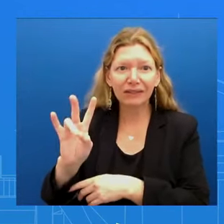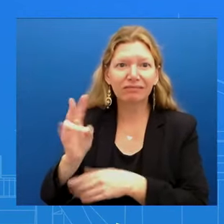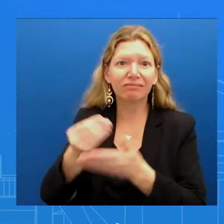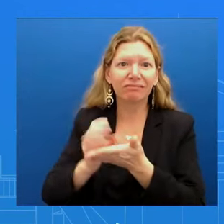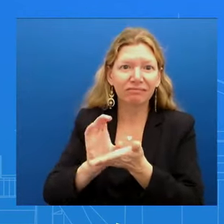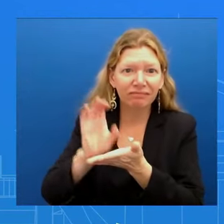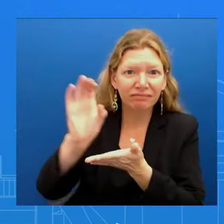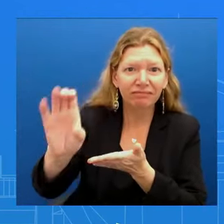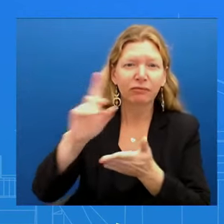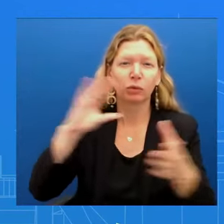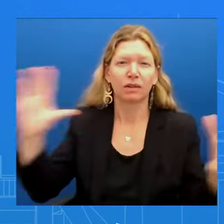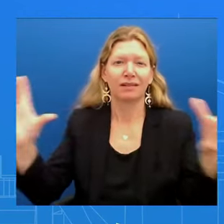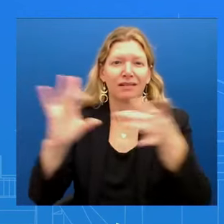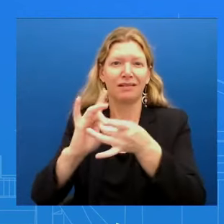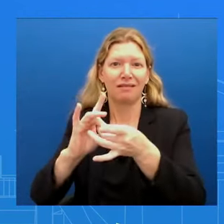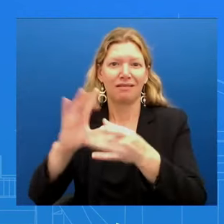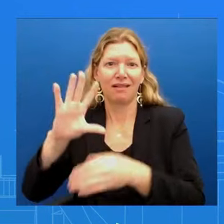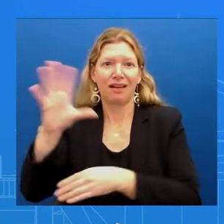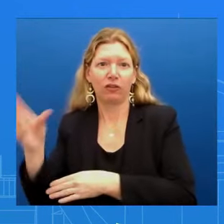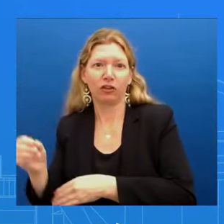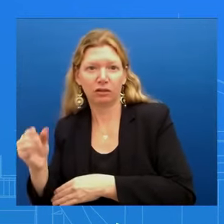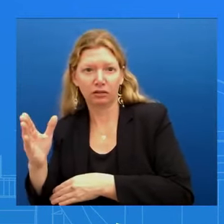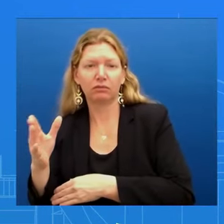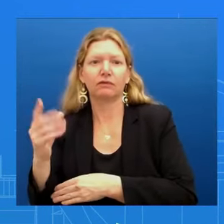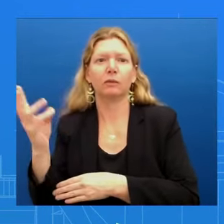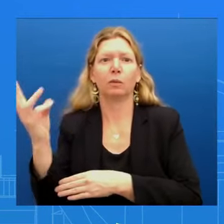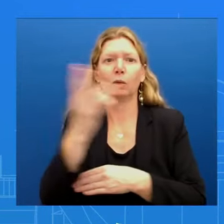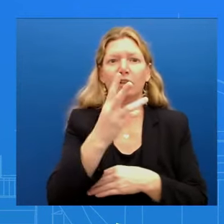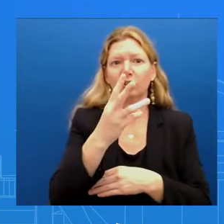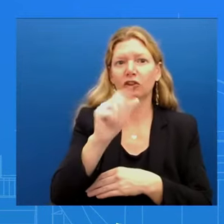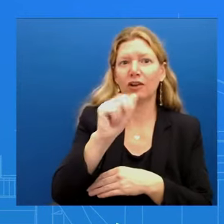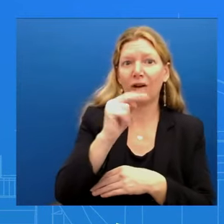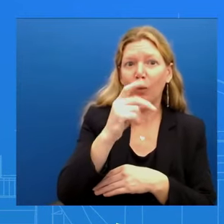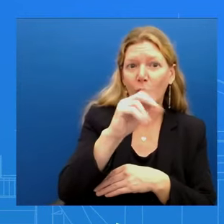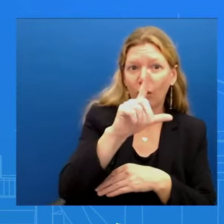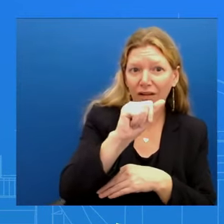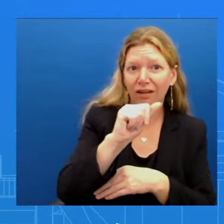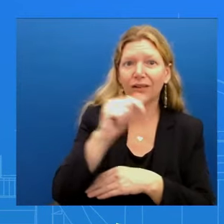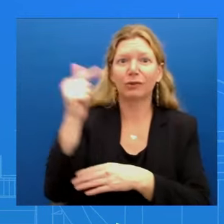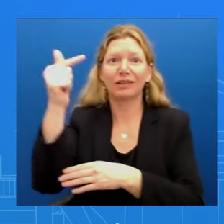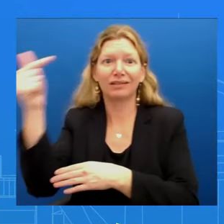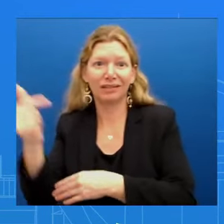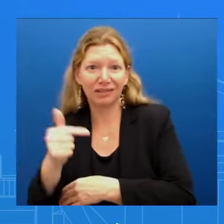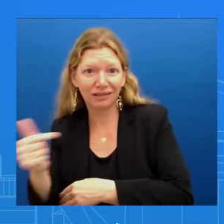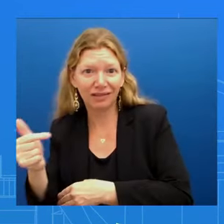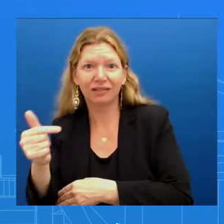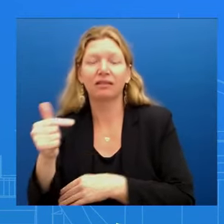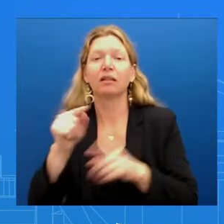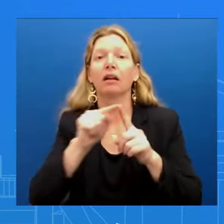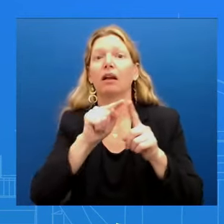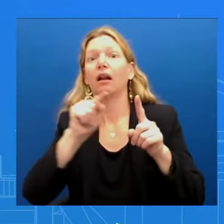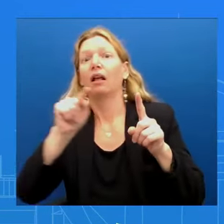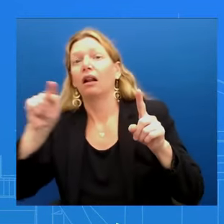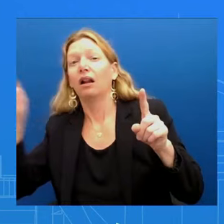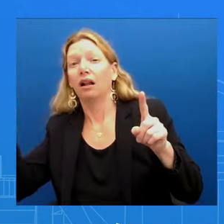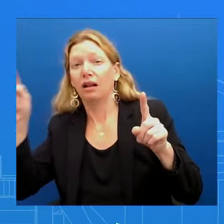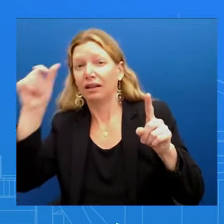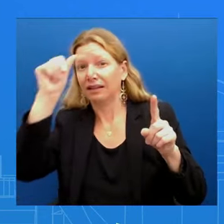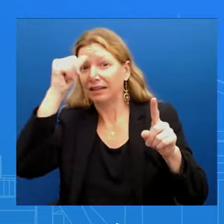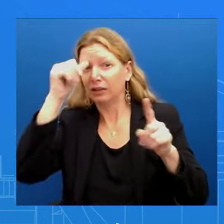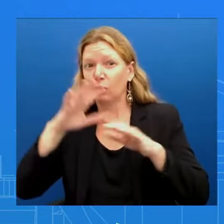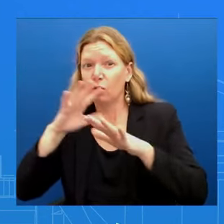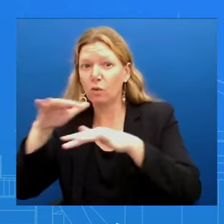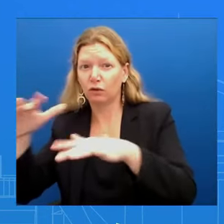connectivity increases in solar power investing in agribusiness and food security and the biggest rail investment in the in US